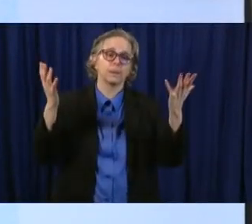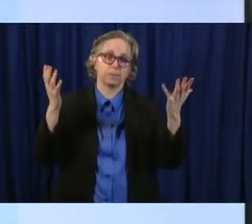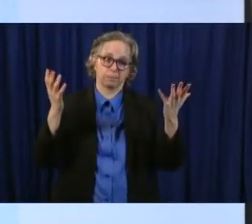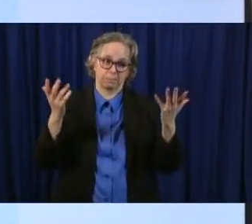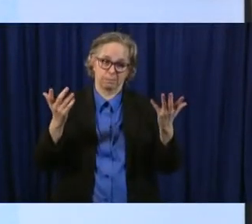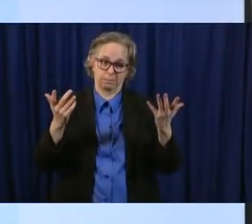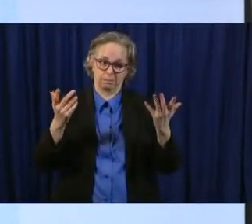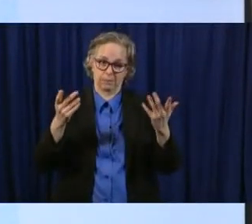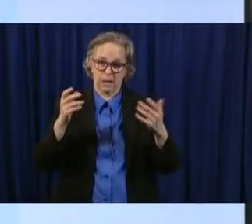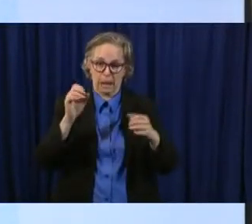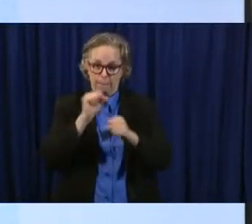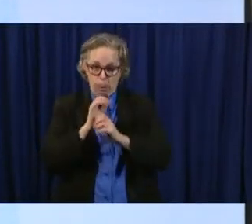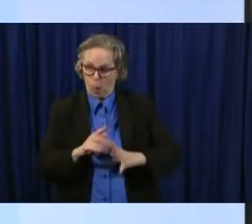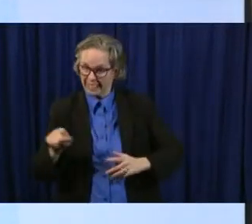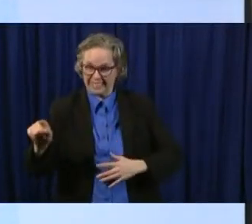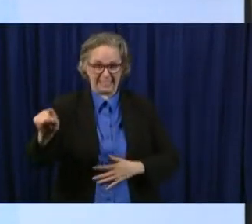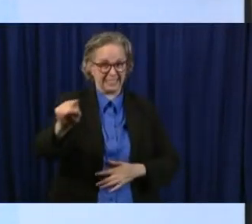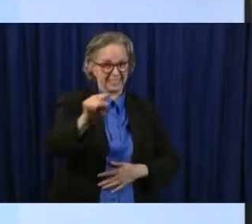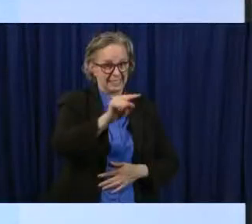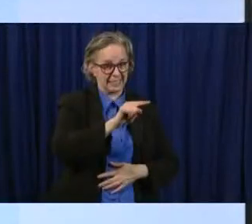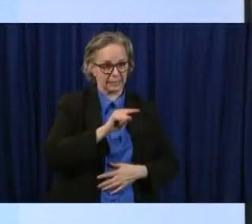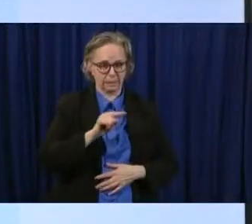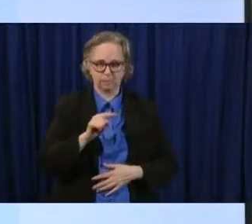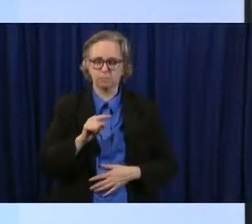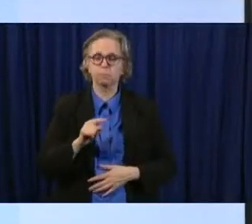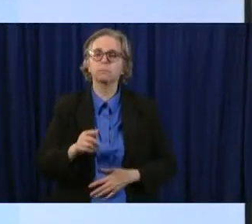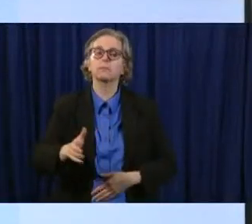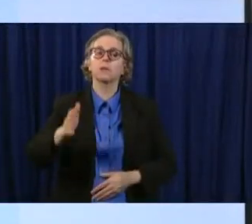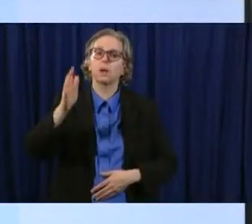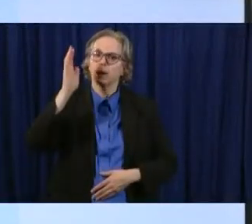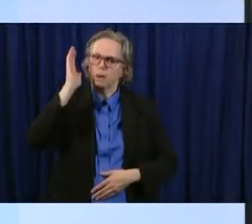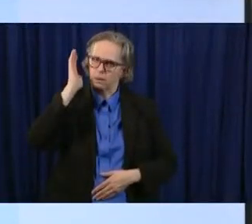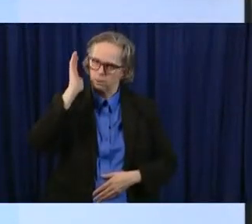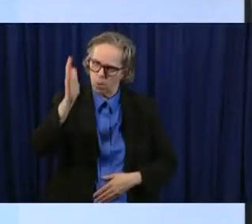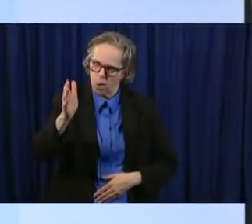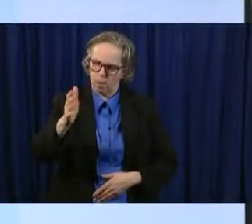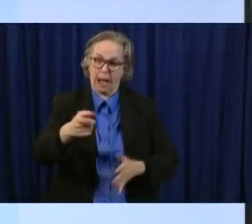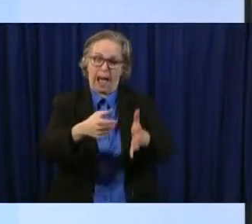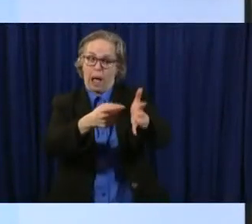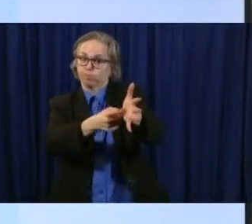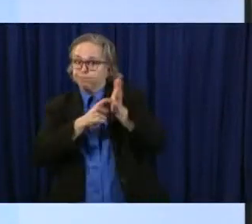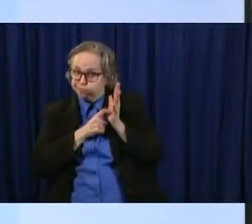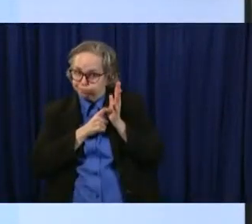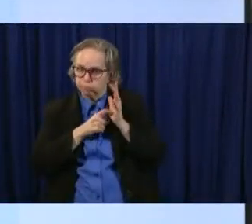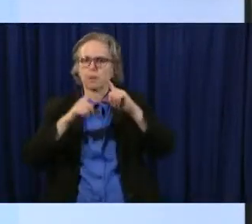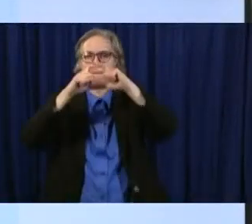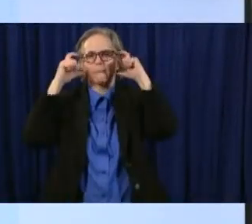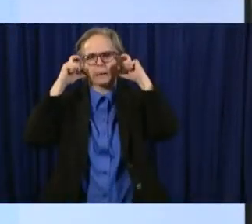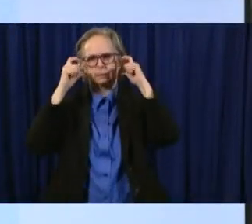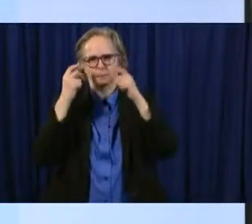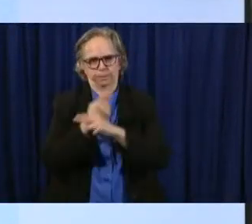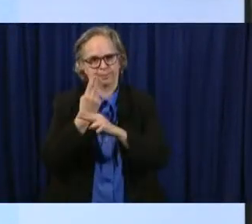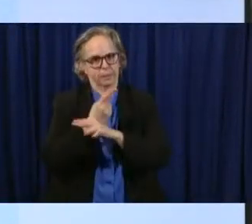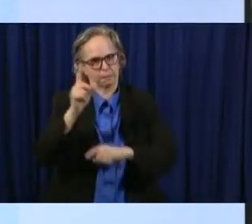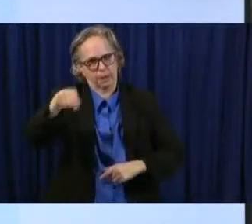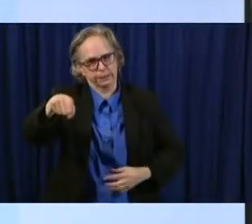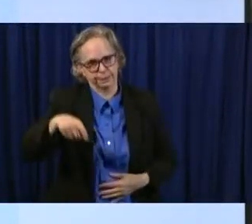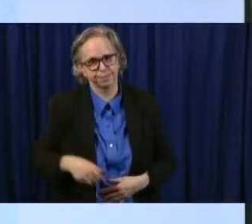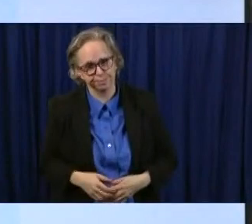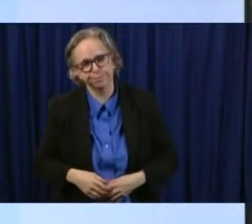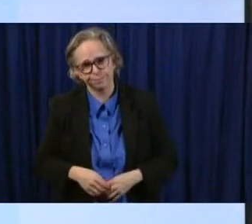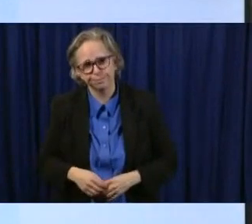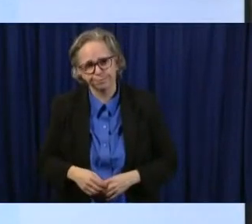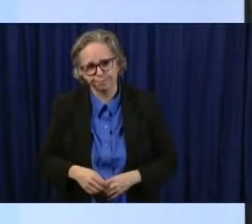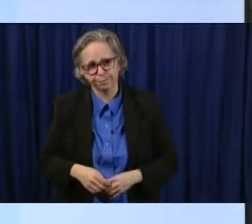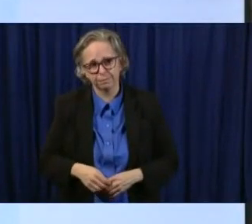will, will mayor, will wear facial, uh, covering. Uh, the same thing will be true,